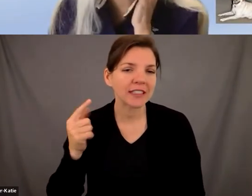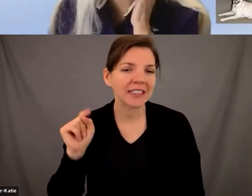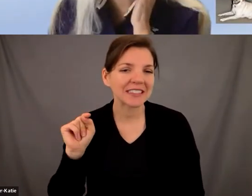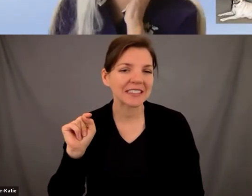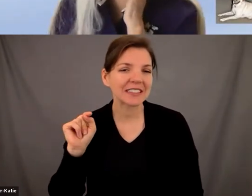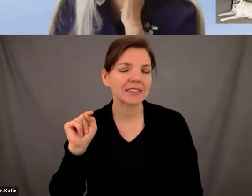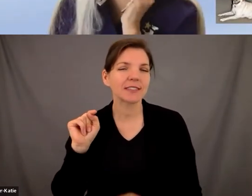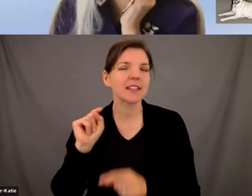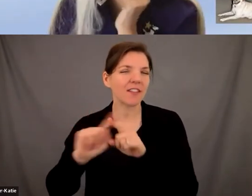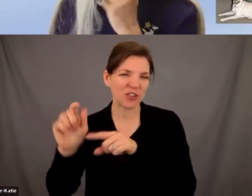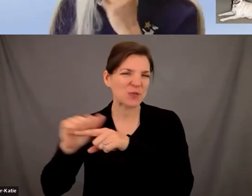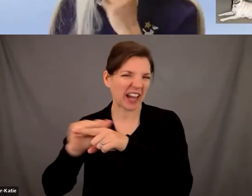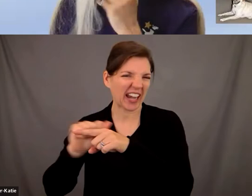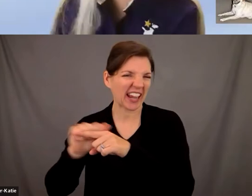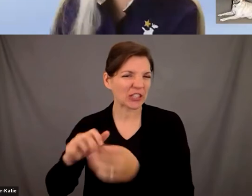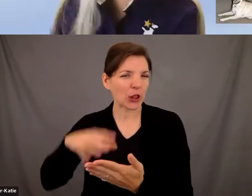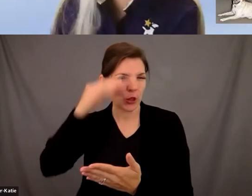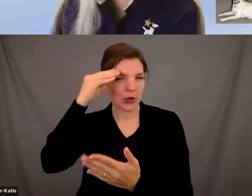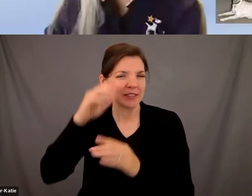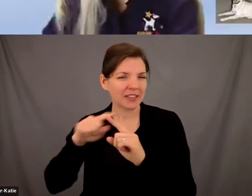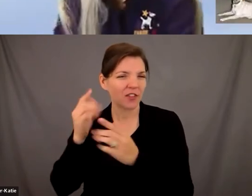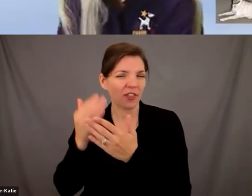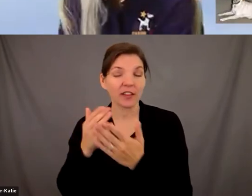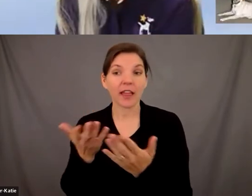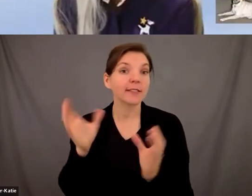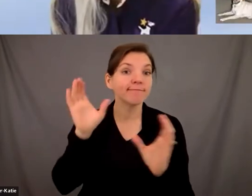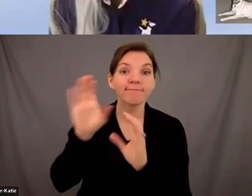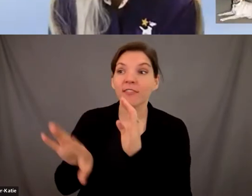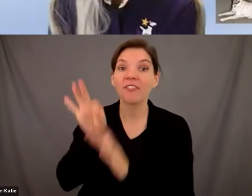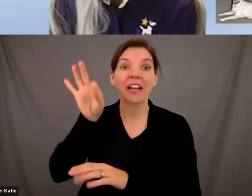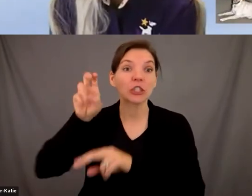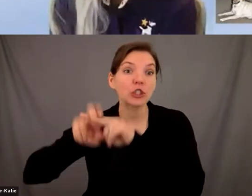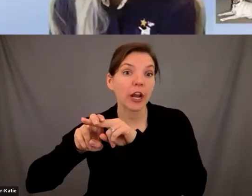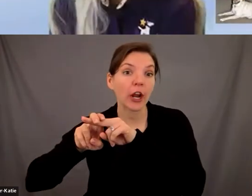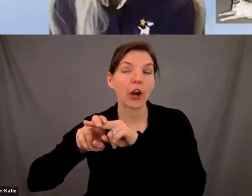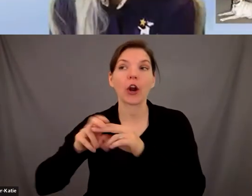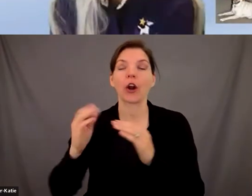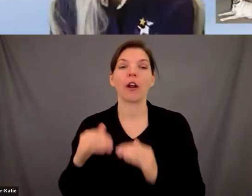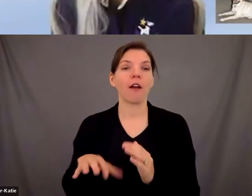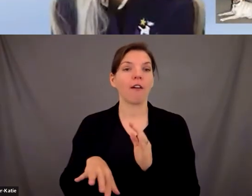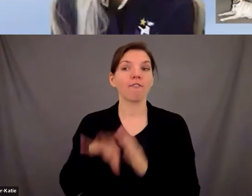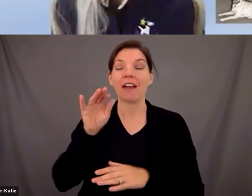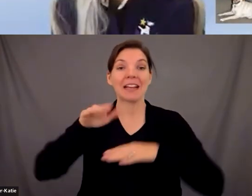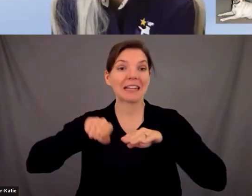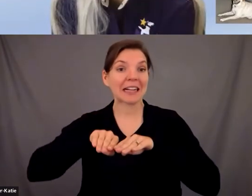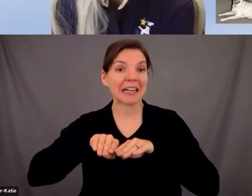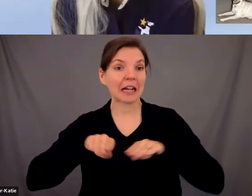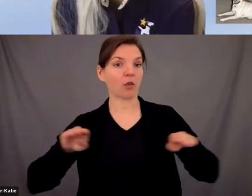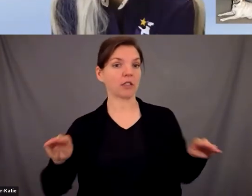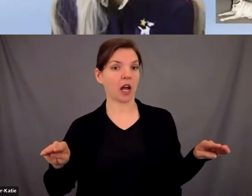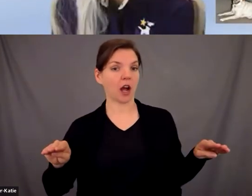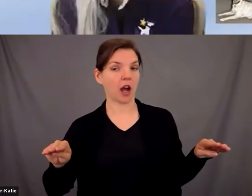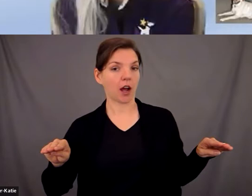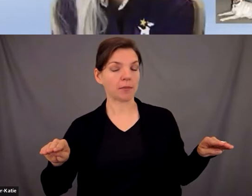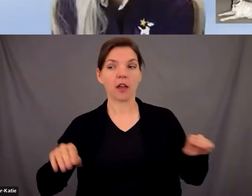today um but being able to find the chair being able to find find tables countertops so that that makes our travel super